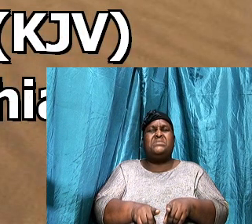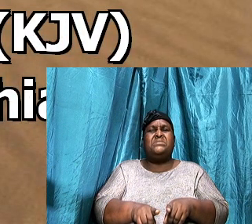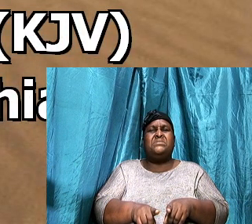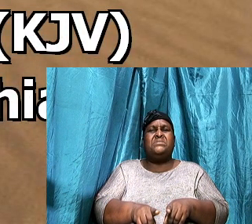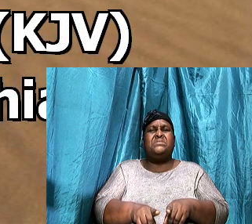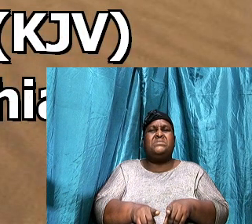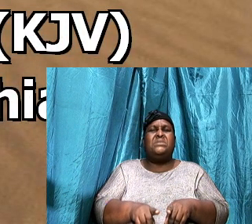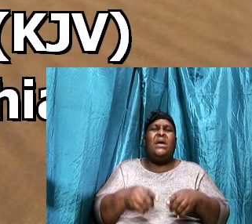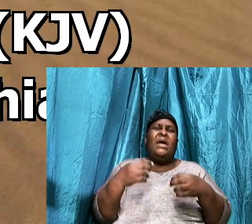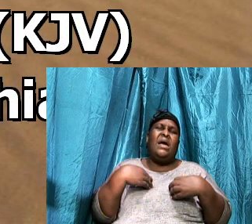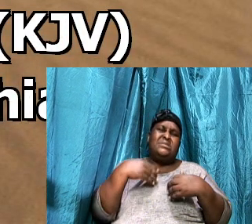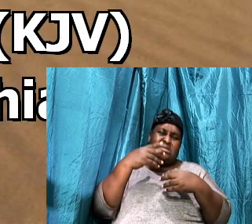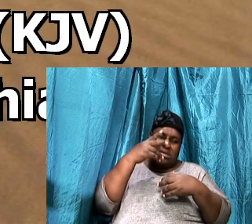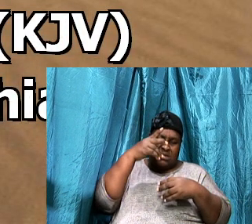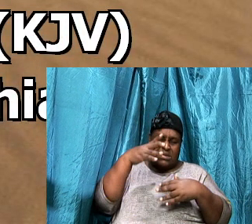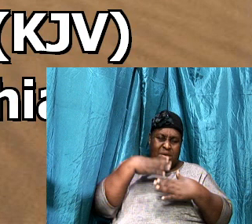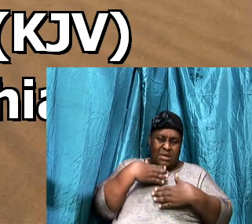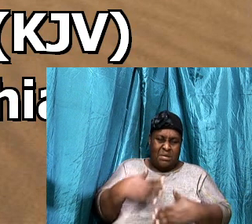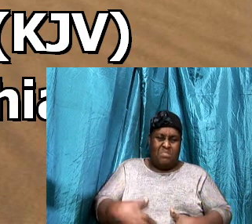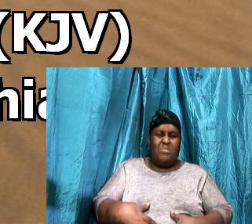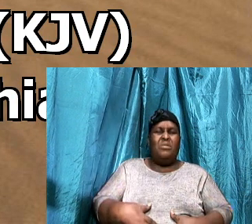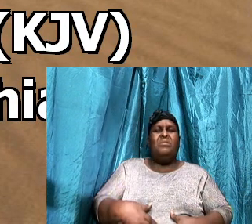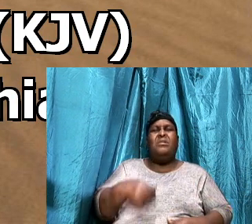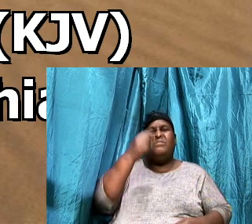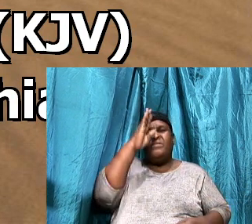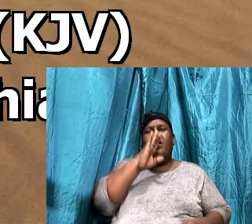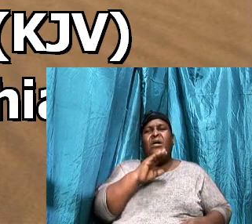Has the temple of God, With idols,